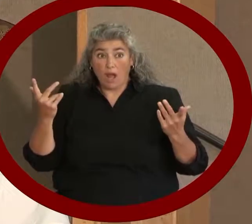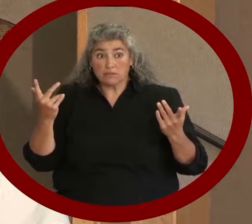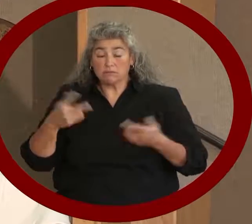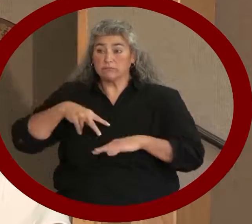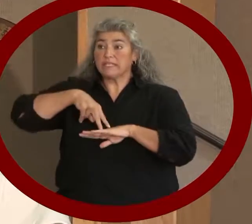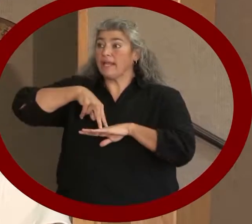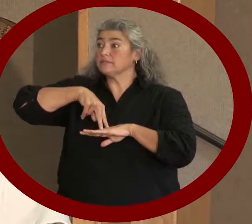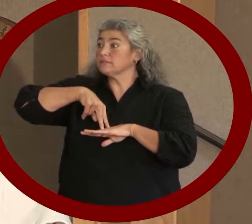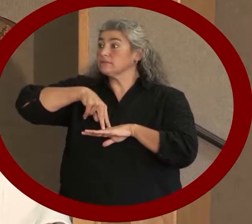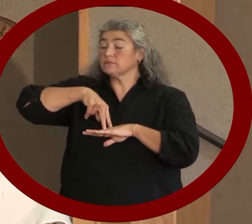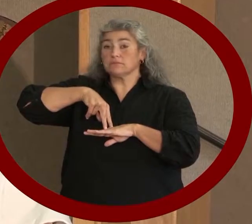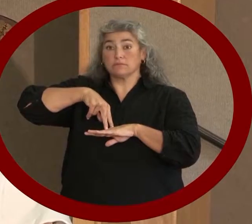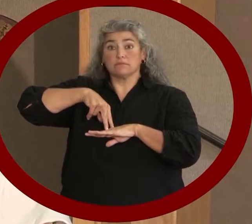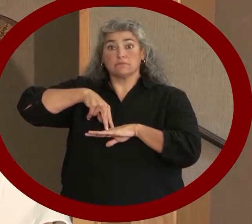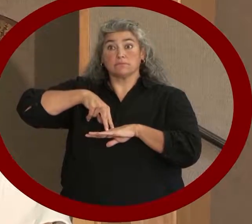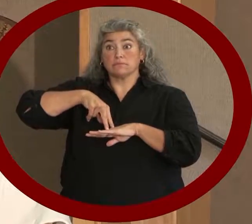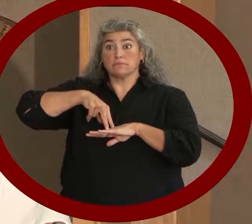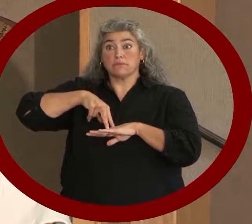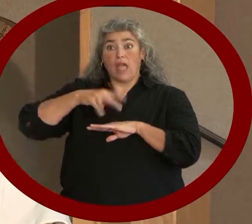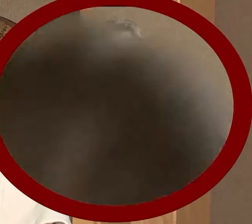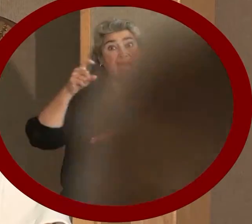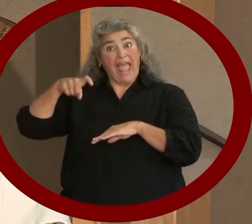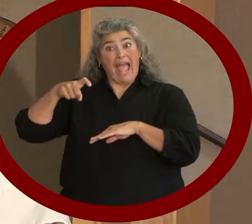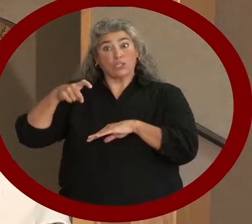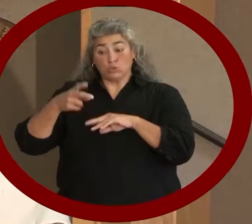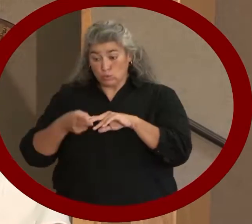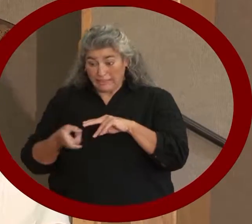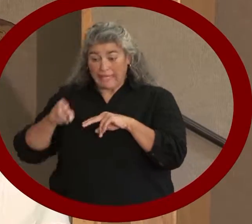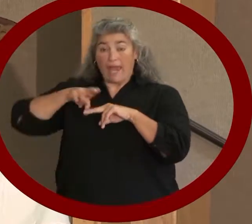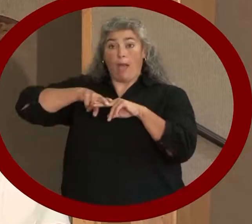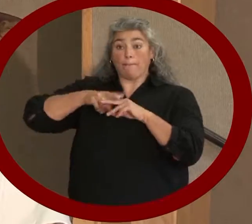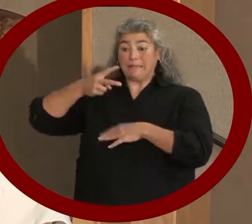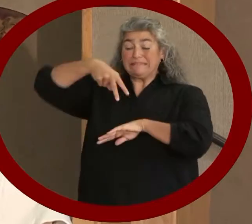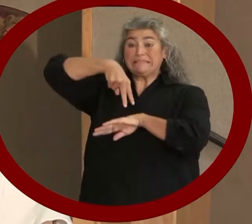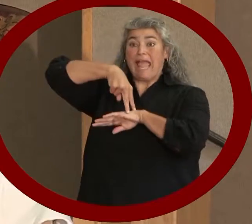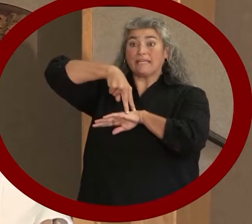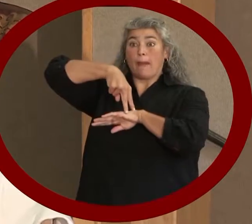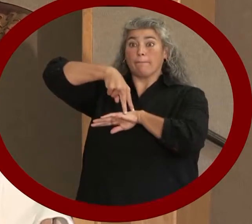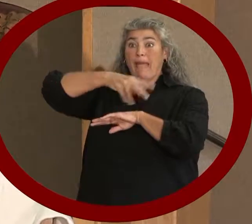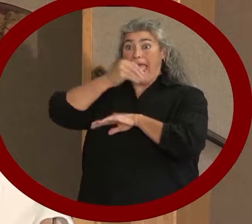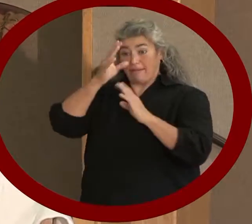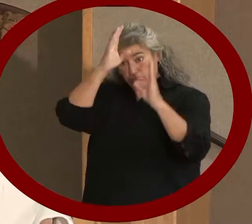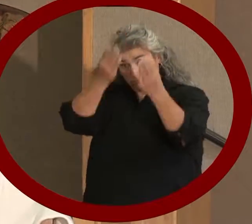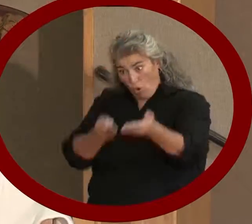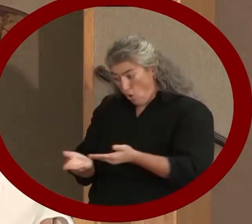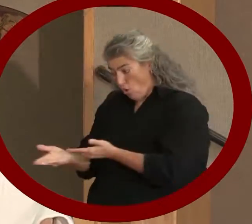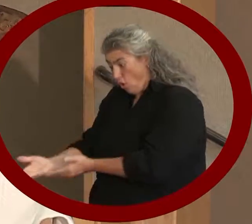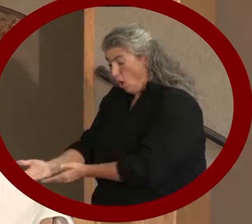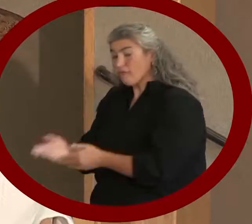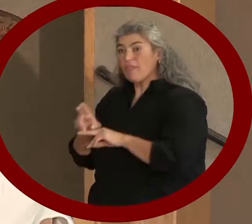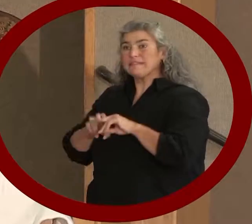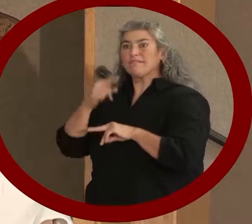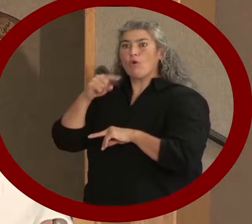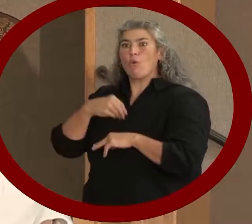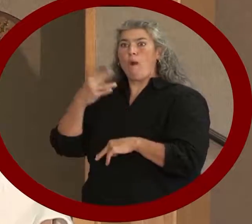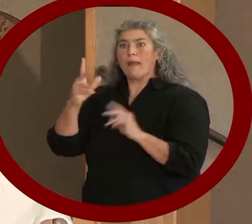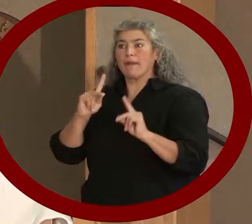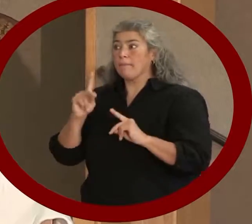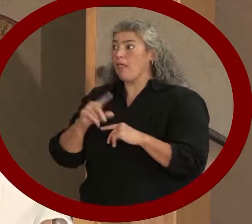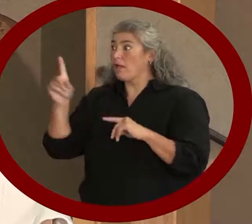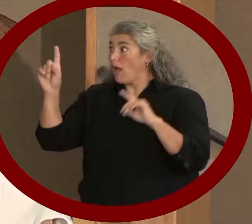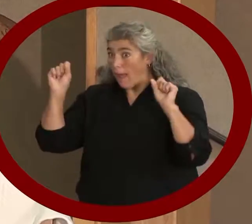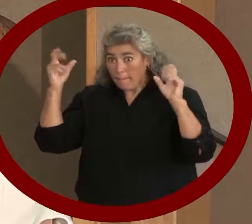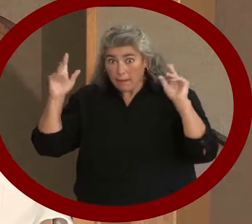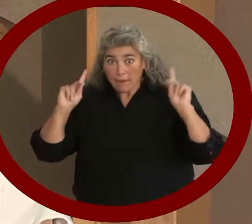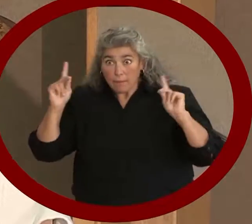stand up and give their seats to white people. How many people knew that? Smart people out